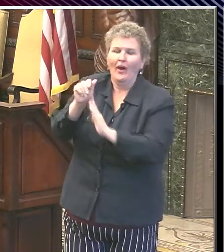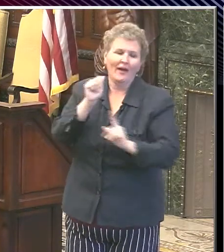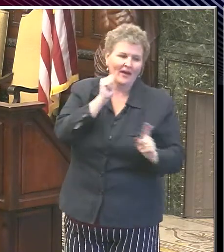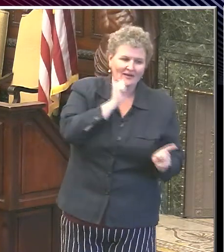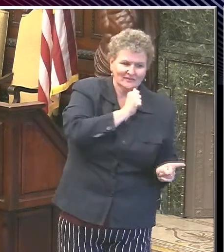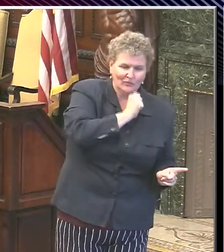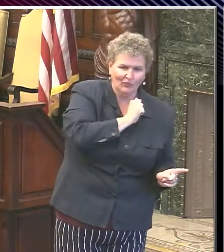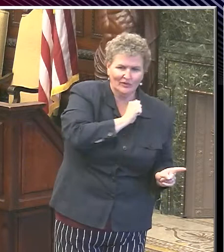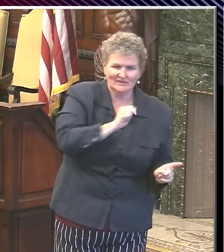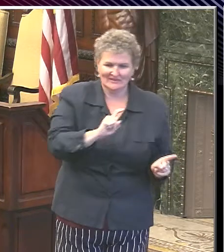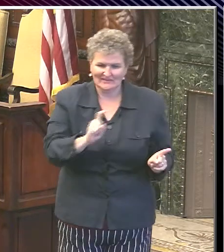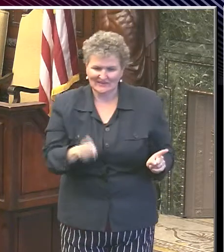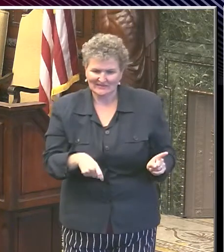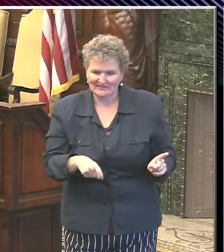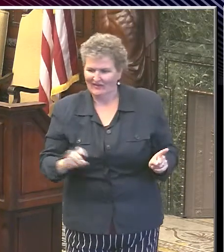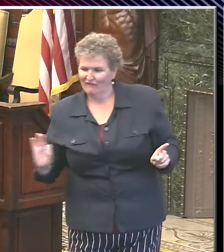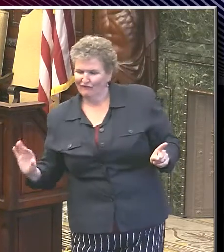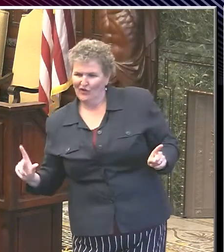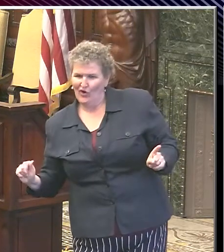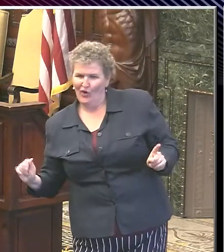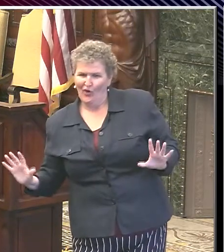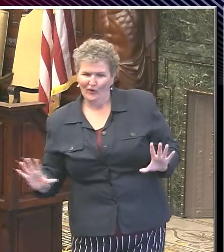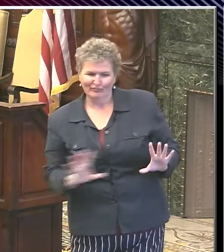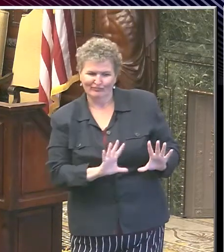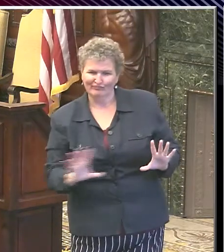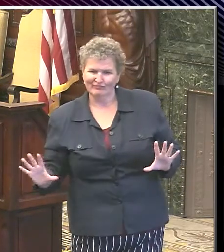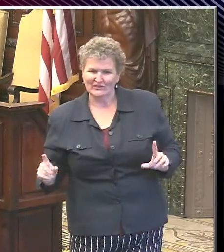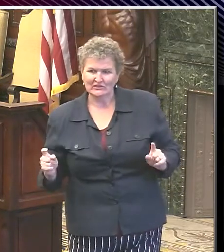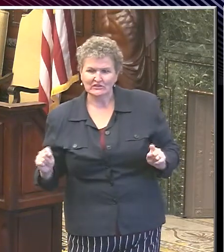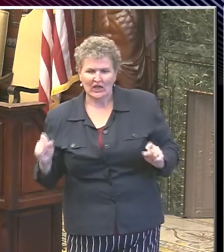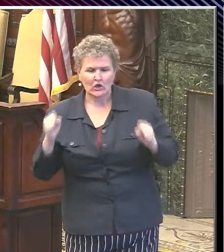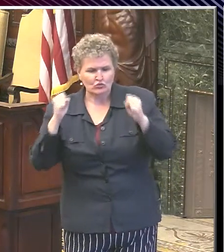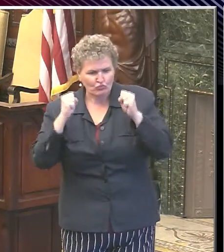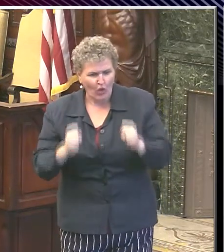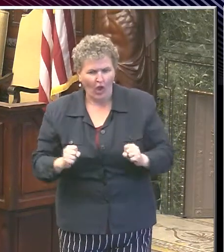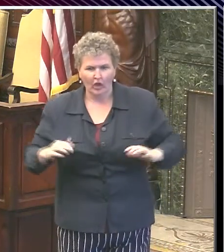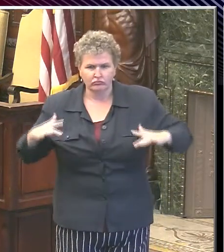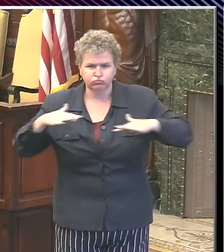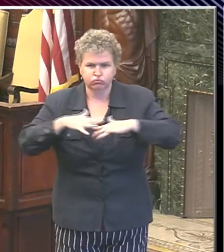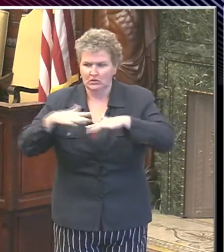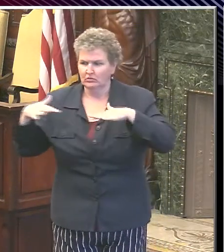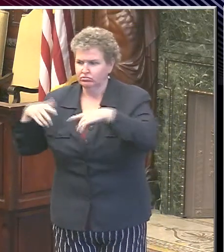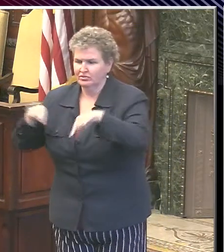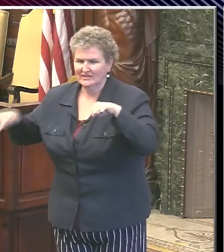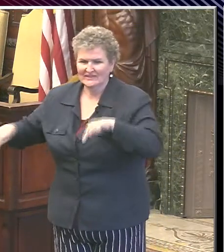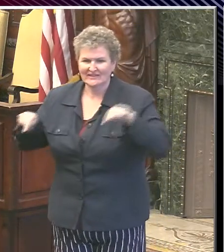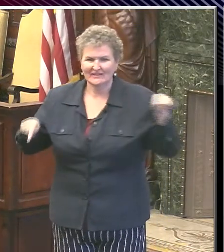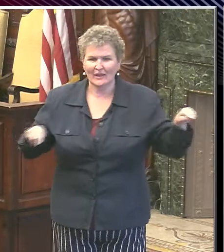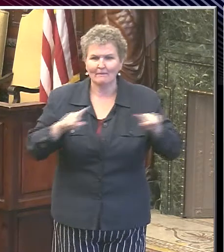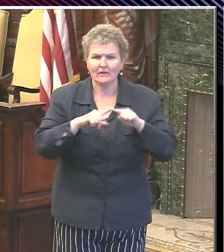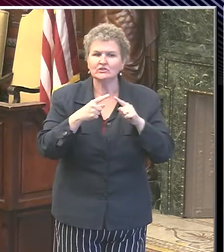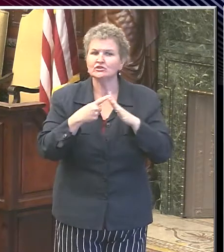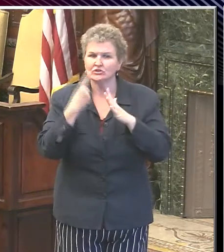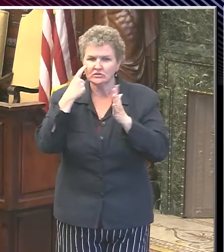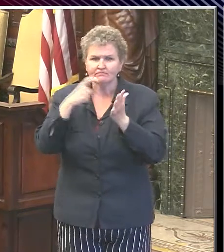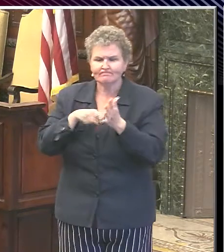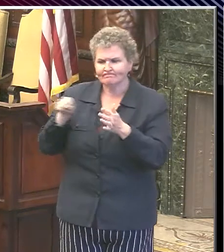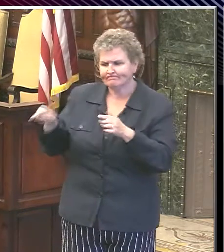and Texas and Florida. Those are still very heavily affected. They're seeing many cases per day. But the downward trend is a good thing.